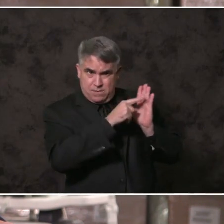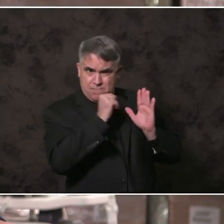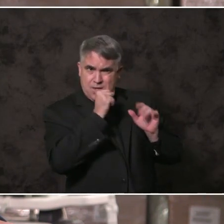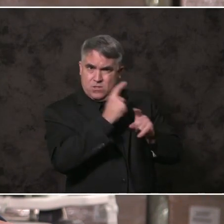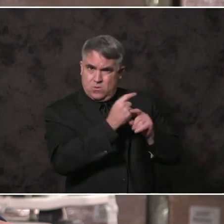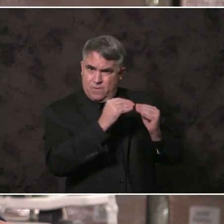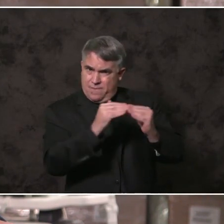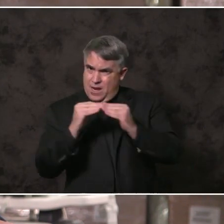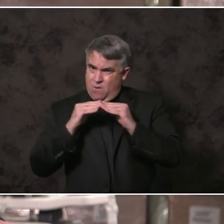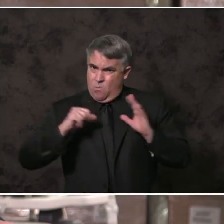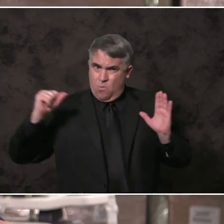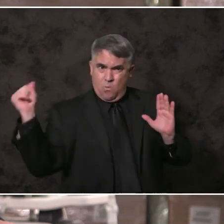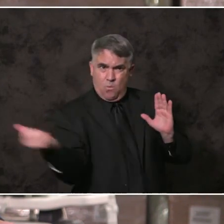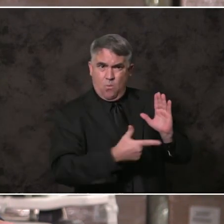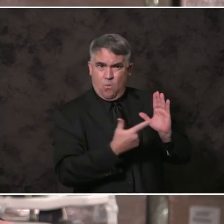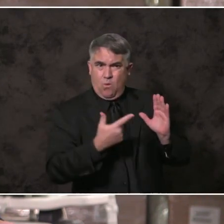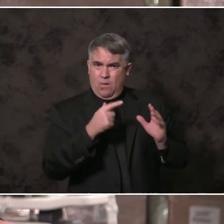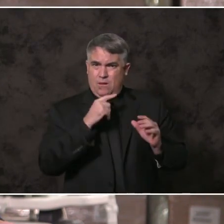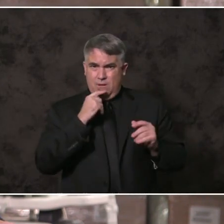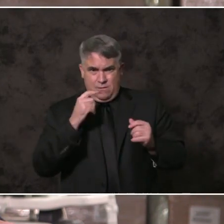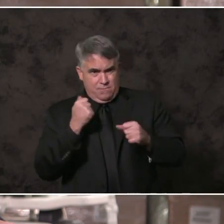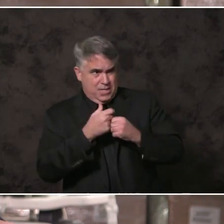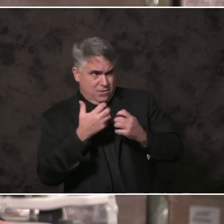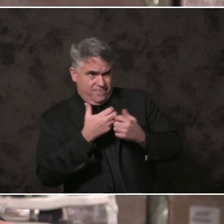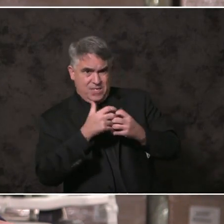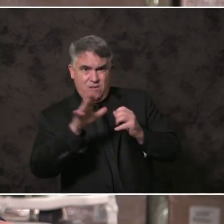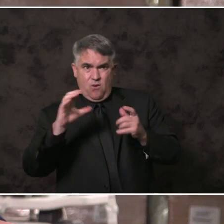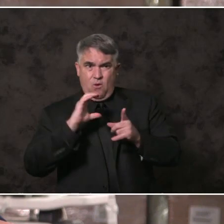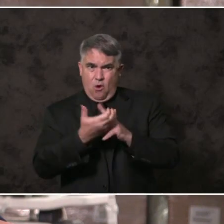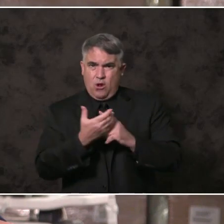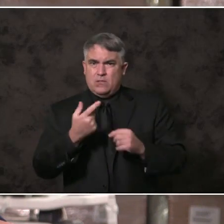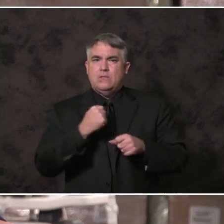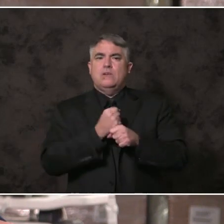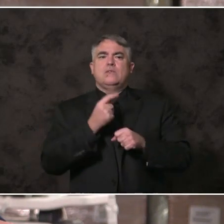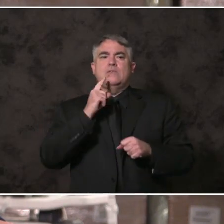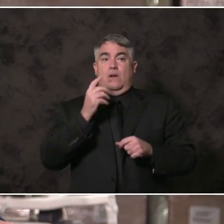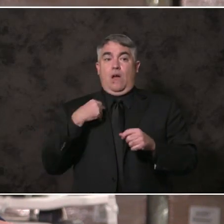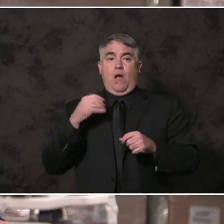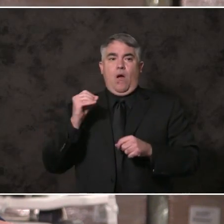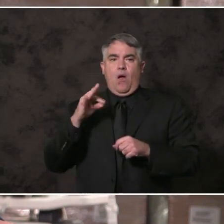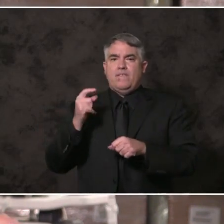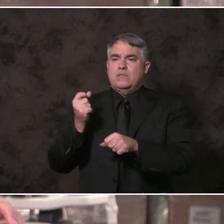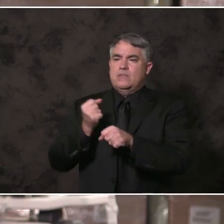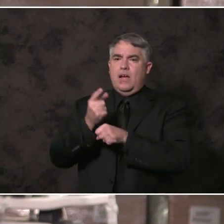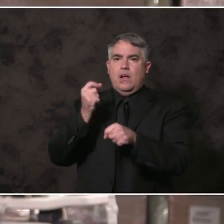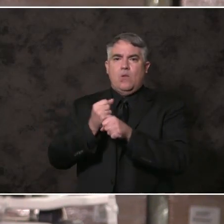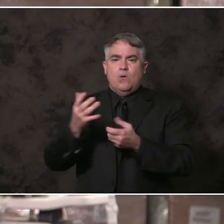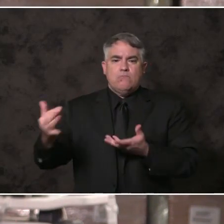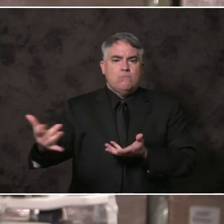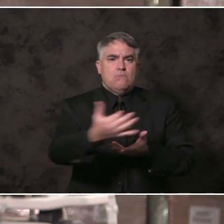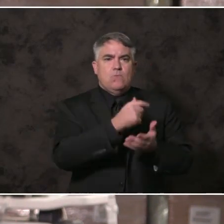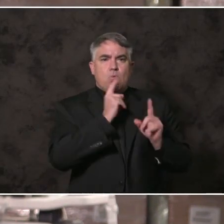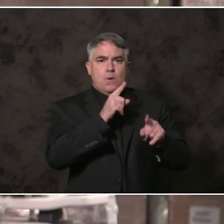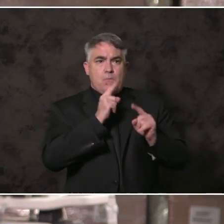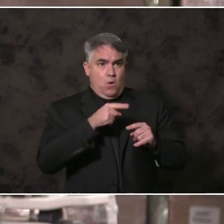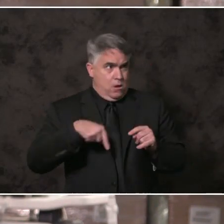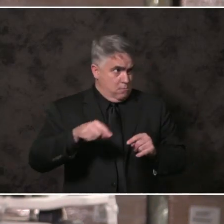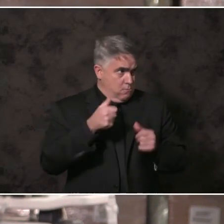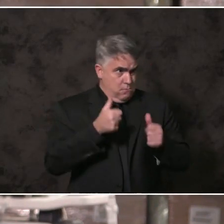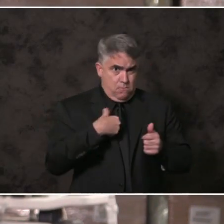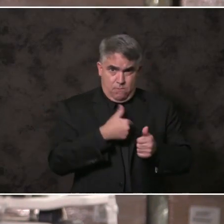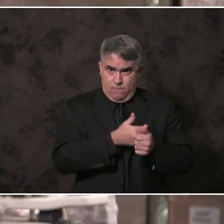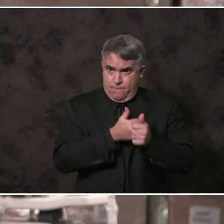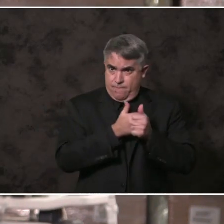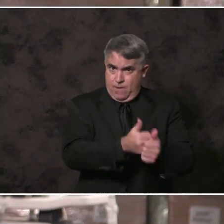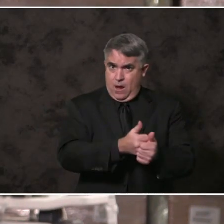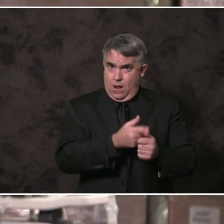We must add to this office the requirement for an annual racial equity report. To assess our impacts and progress based on data.